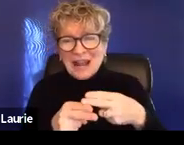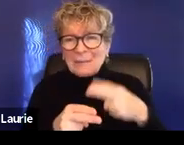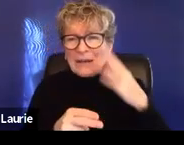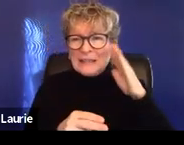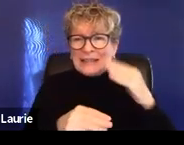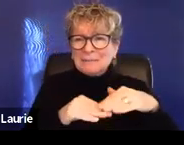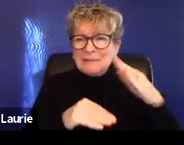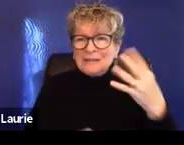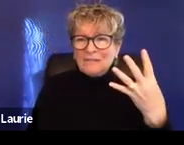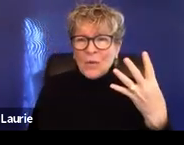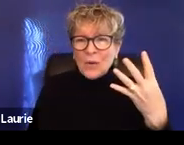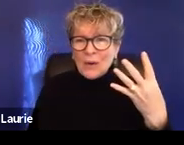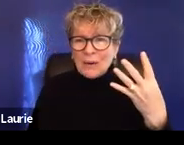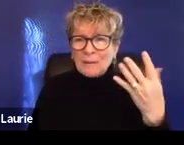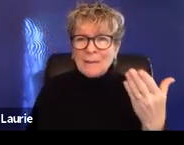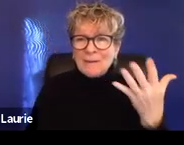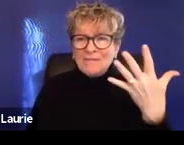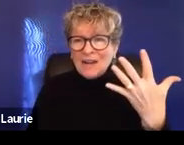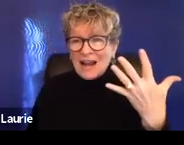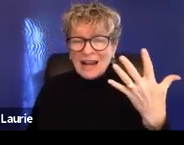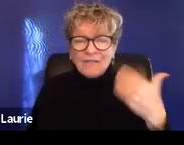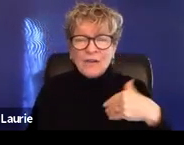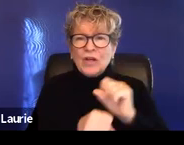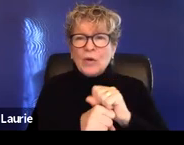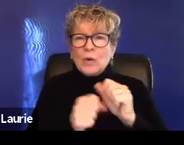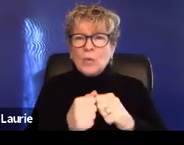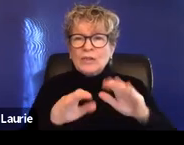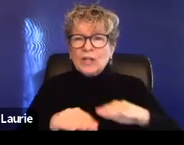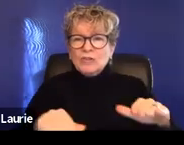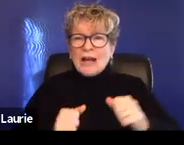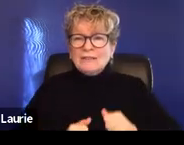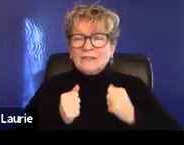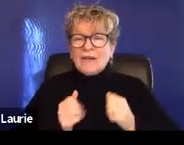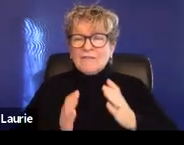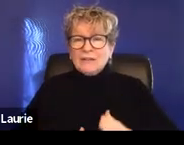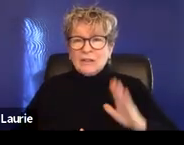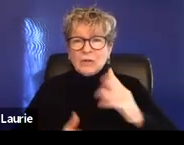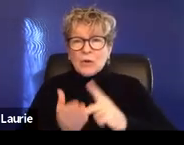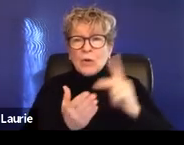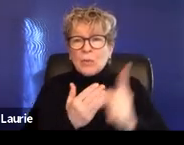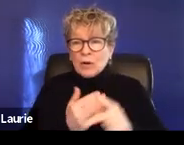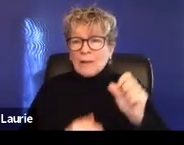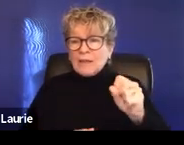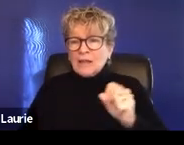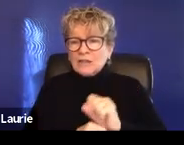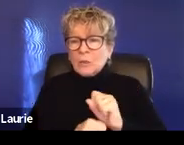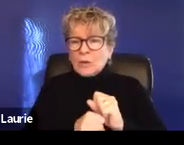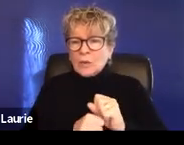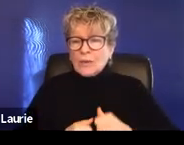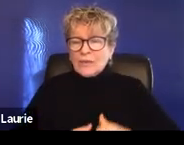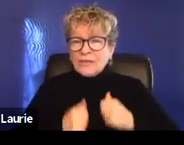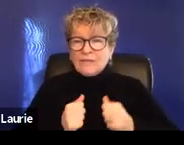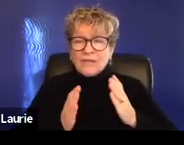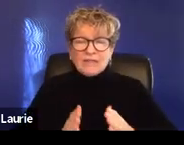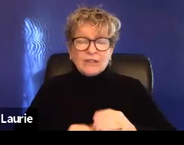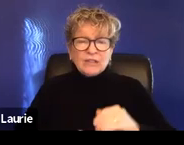you or more of you do work with child survivors. It sounds like your program, you do work with child survivors or in your position, you are able to work